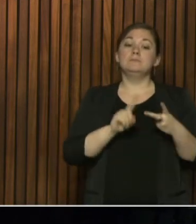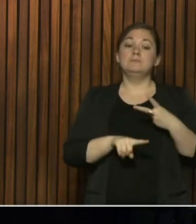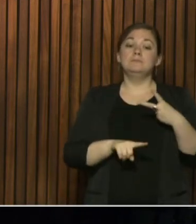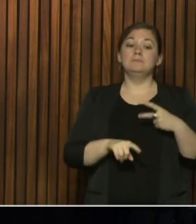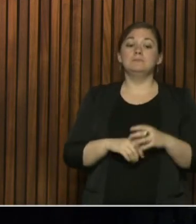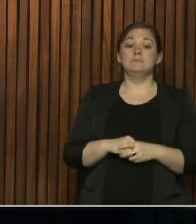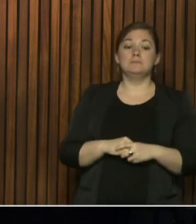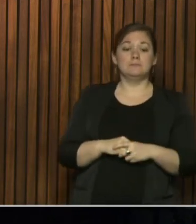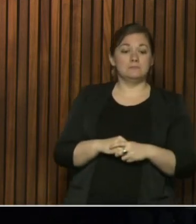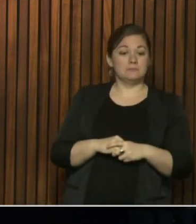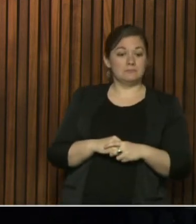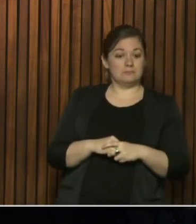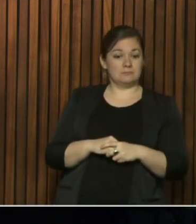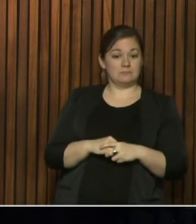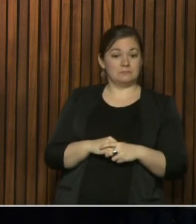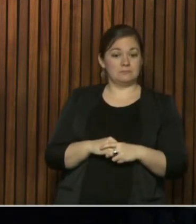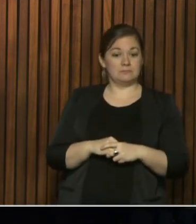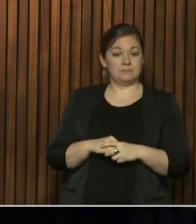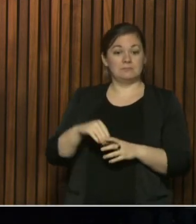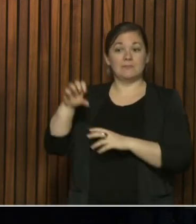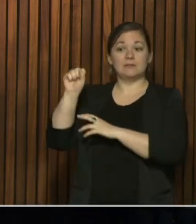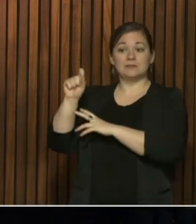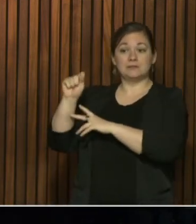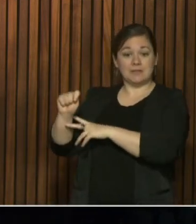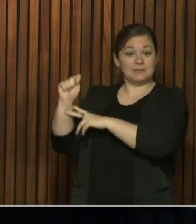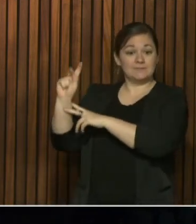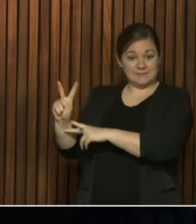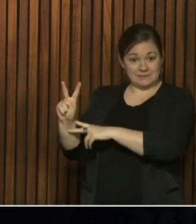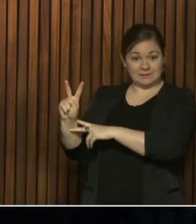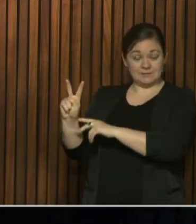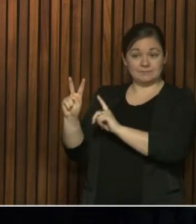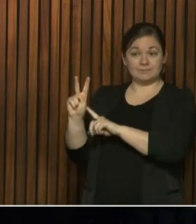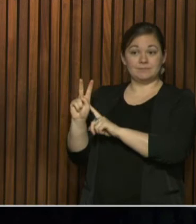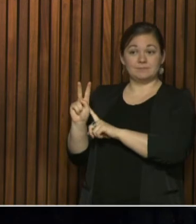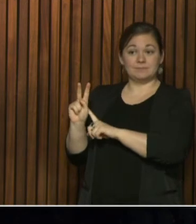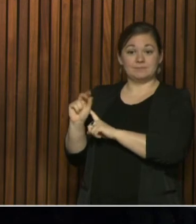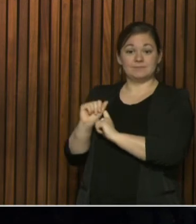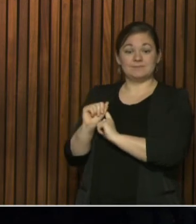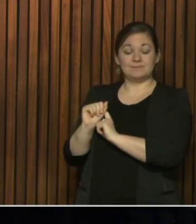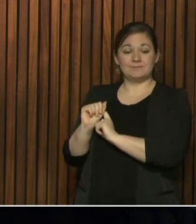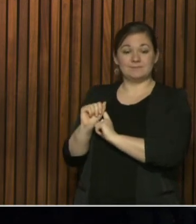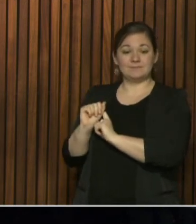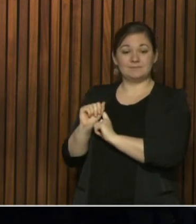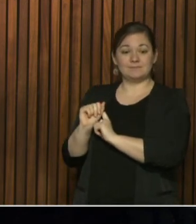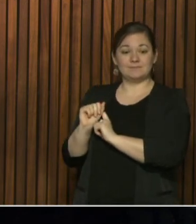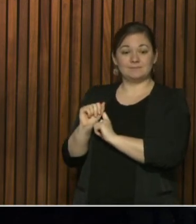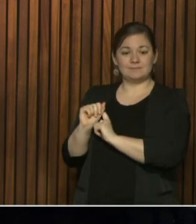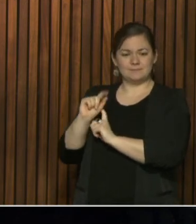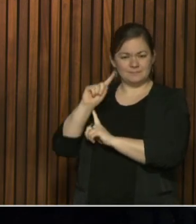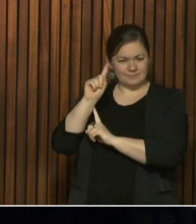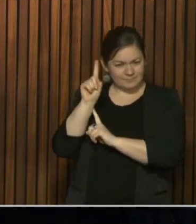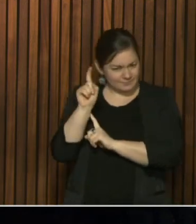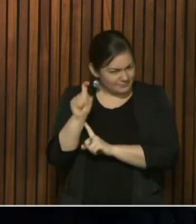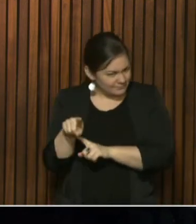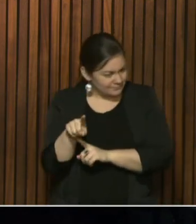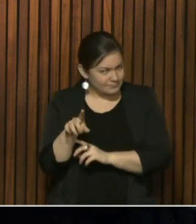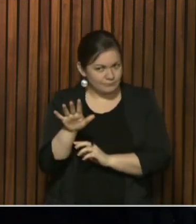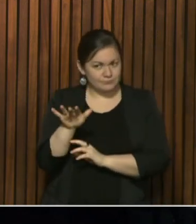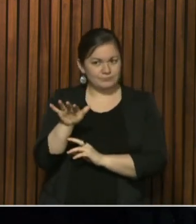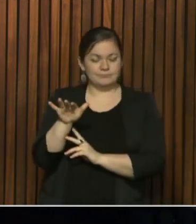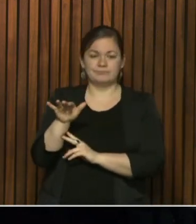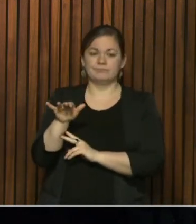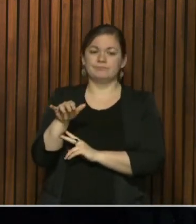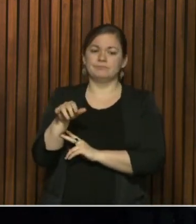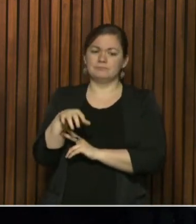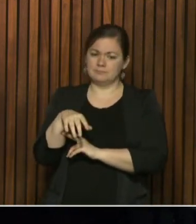go ahead. Hi, Doctor. How are you? Thank you. I have a question. So do you think we've reached